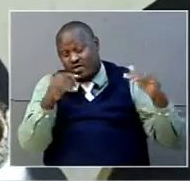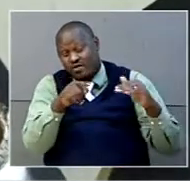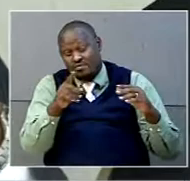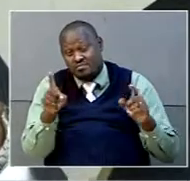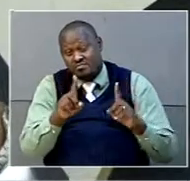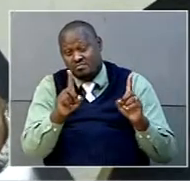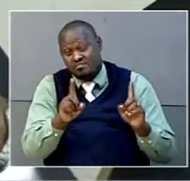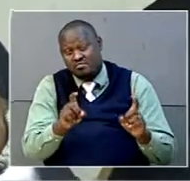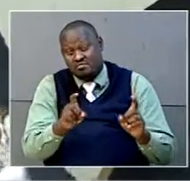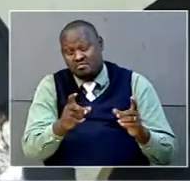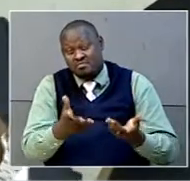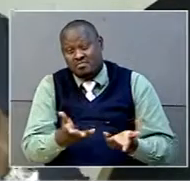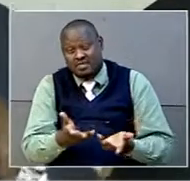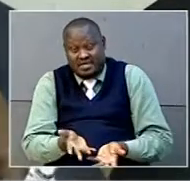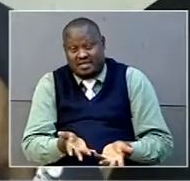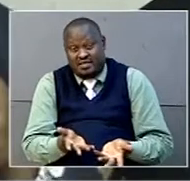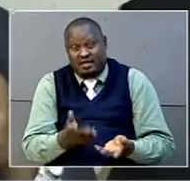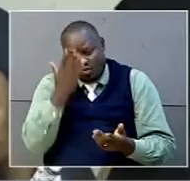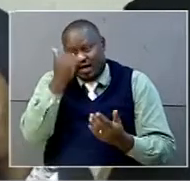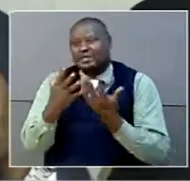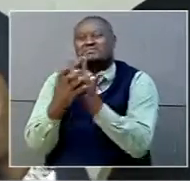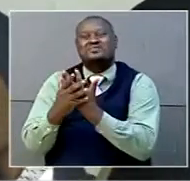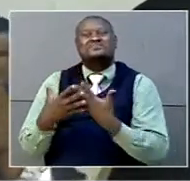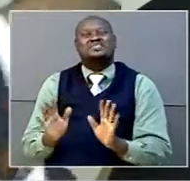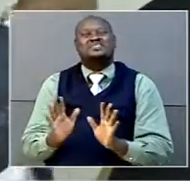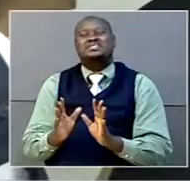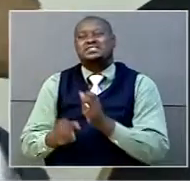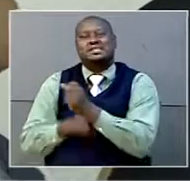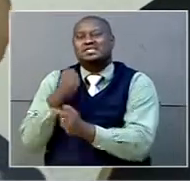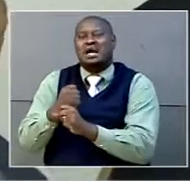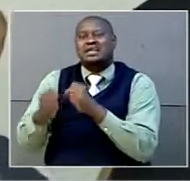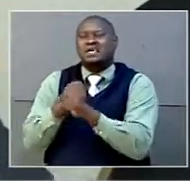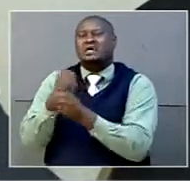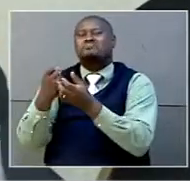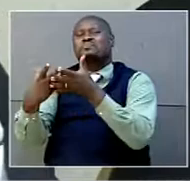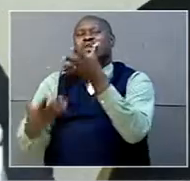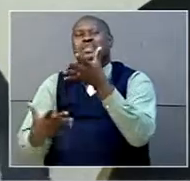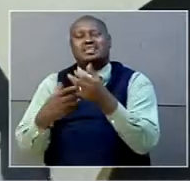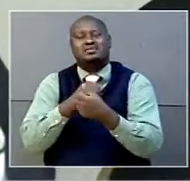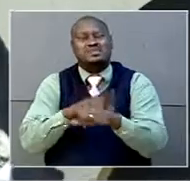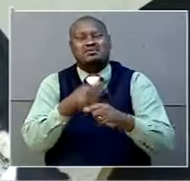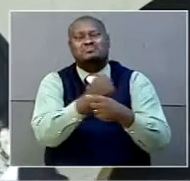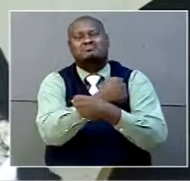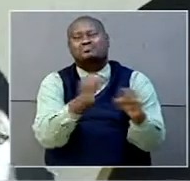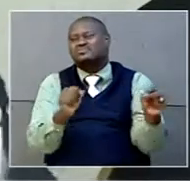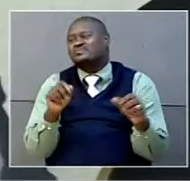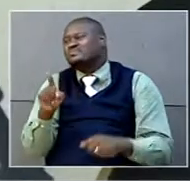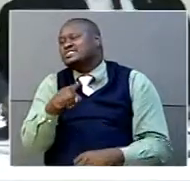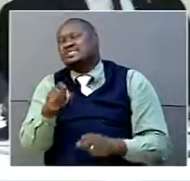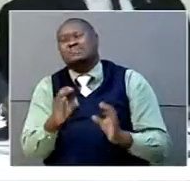Not the victim. Yeah, he is a victim. Rightly so, yeah, the DPP, the fellow is a victim.